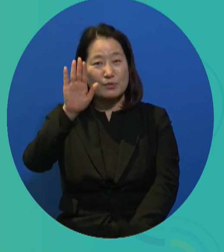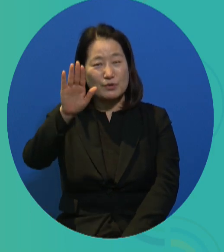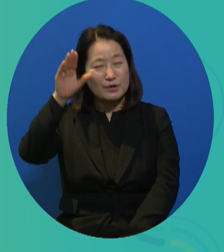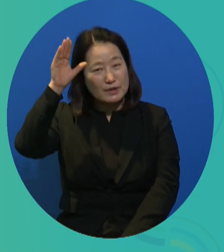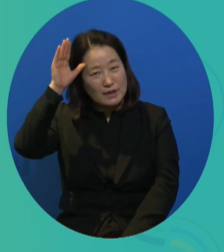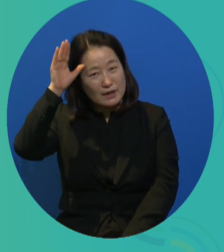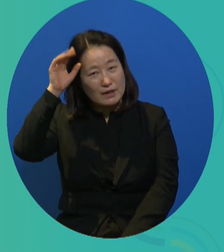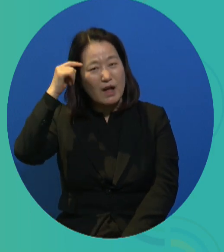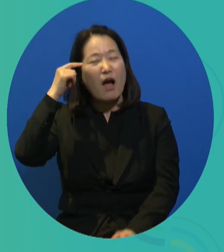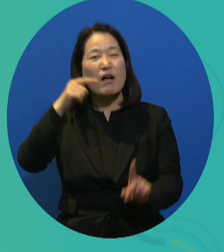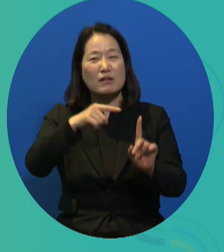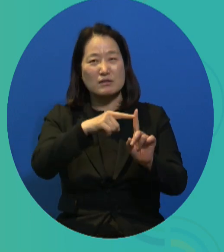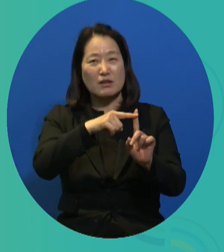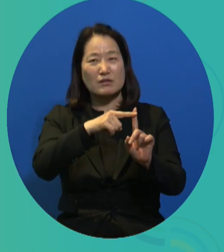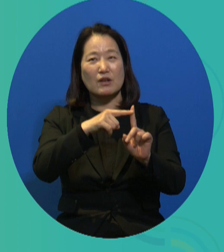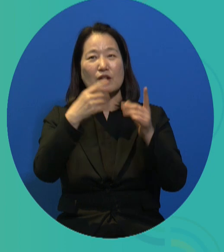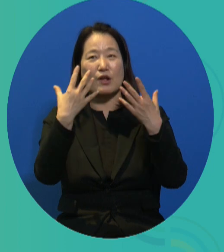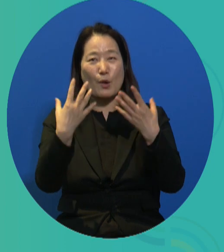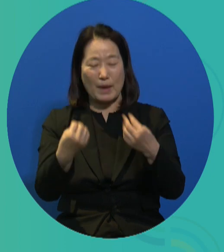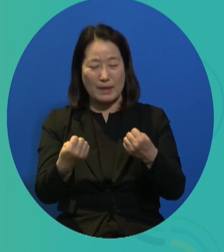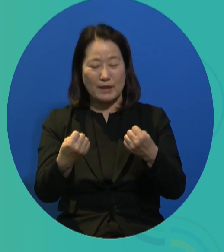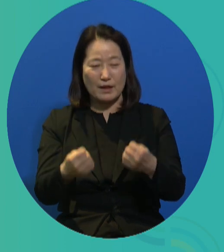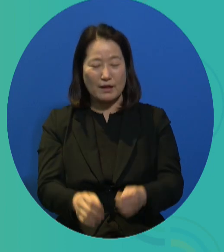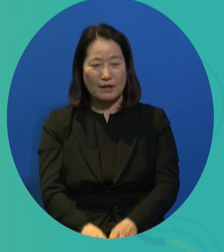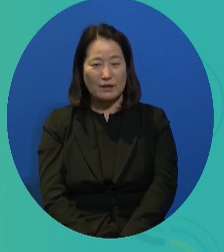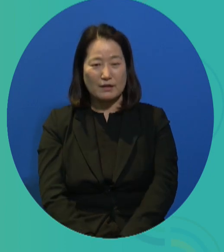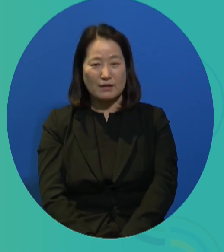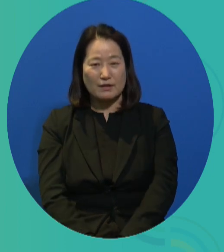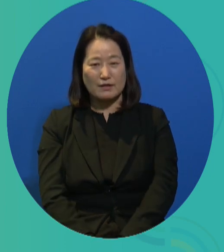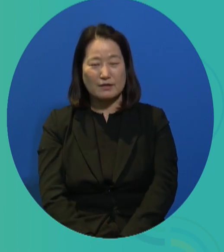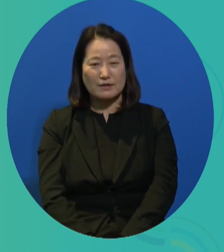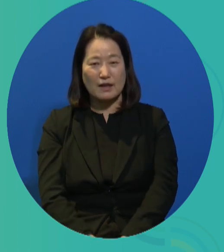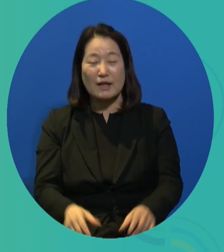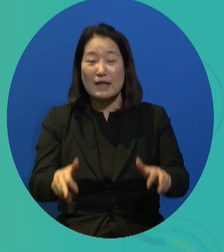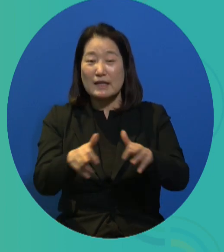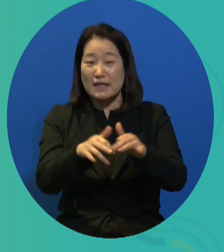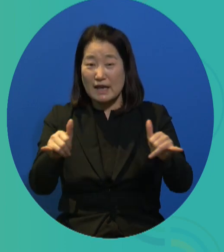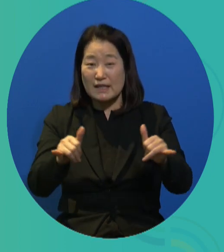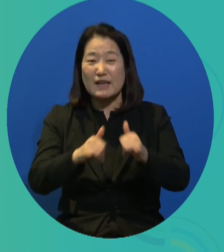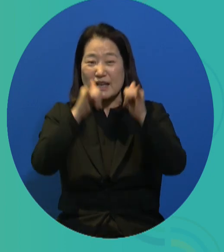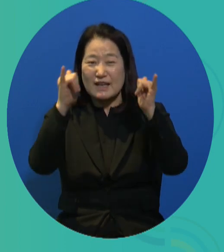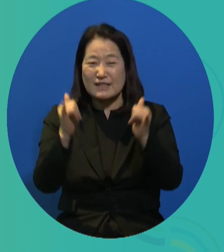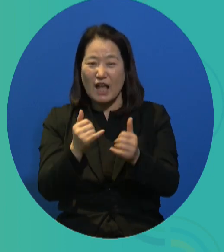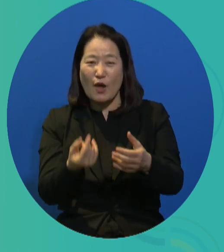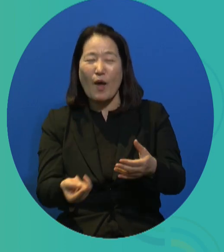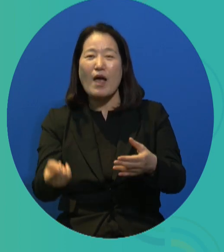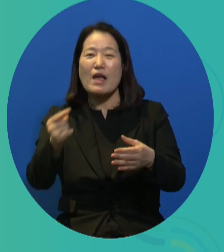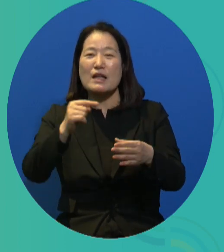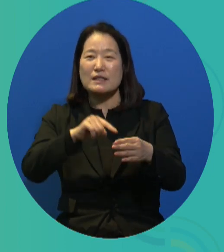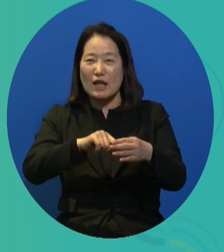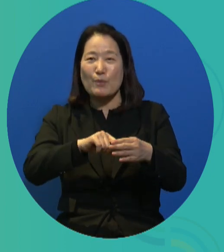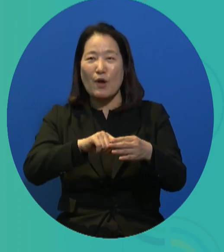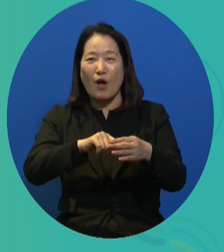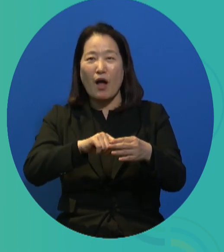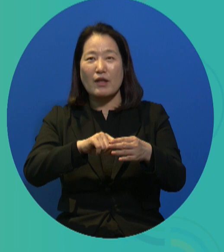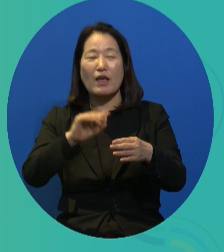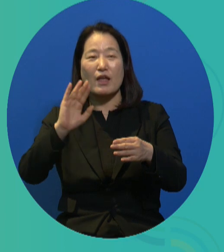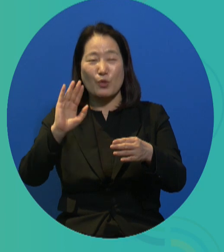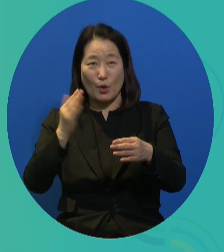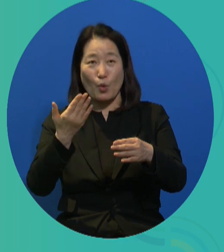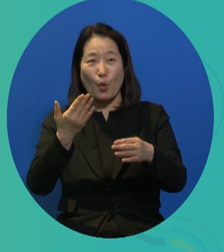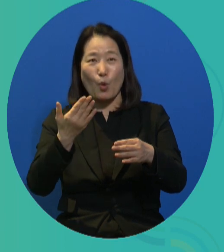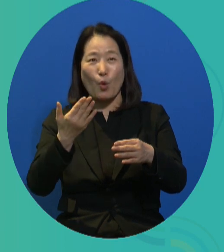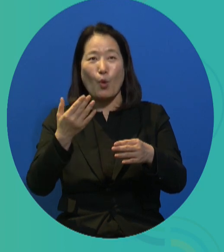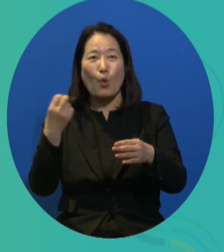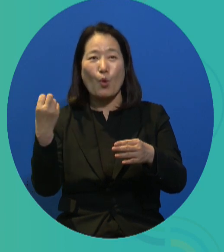Our expectation is that other than many of these great cases, that ultimately these persons with disabilities can be